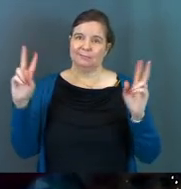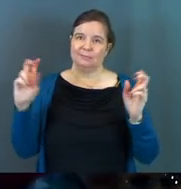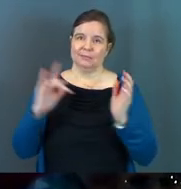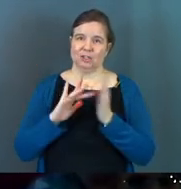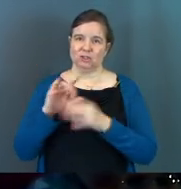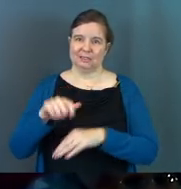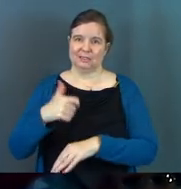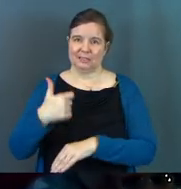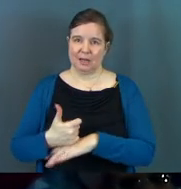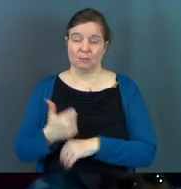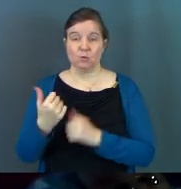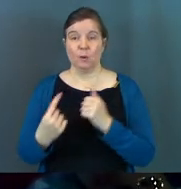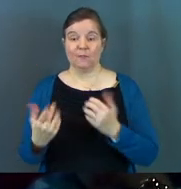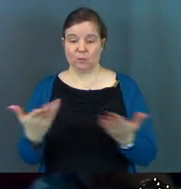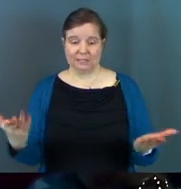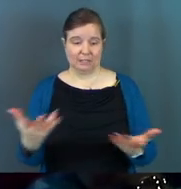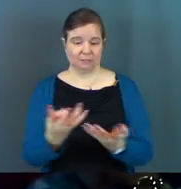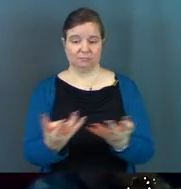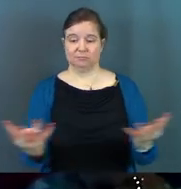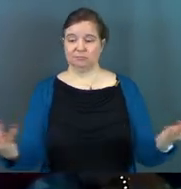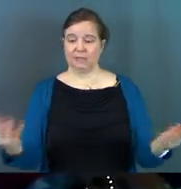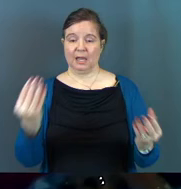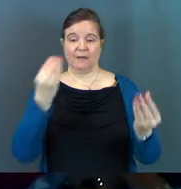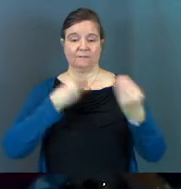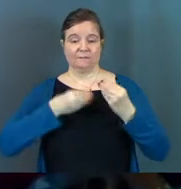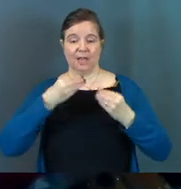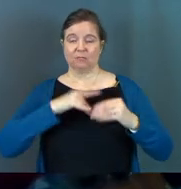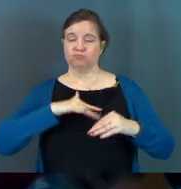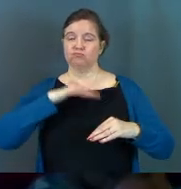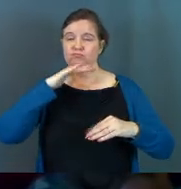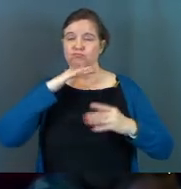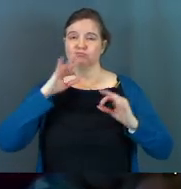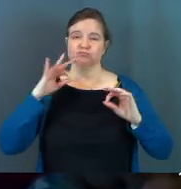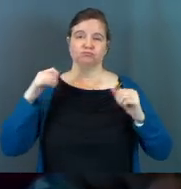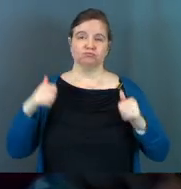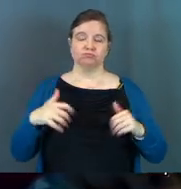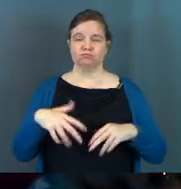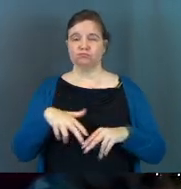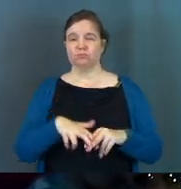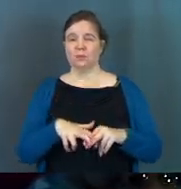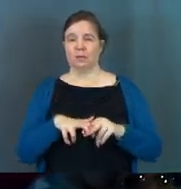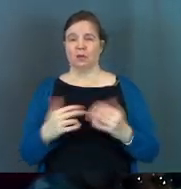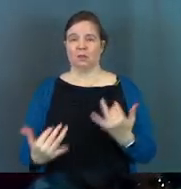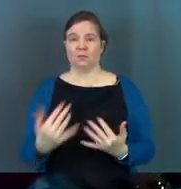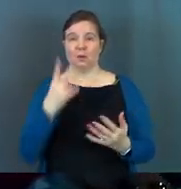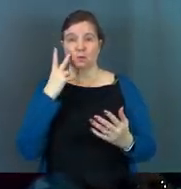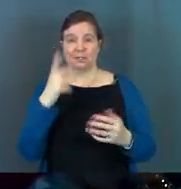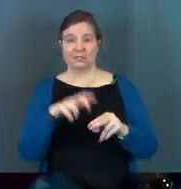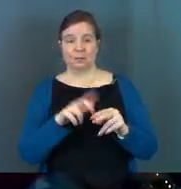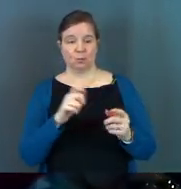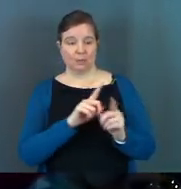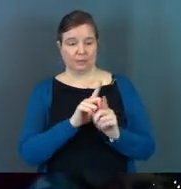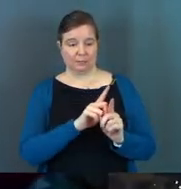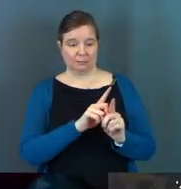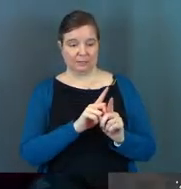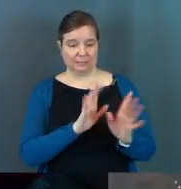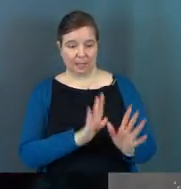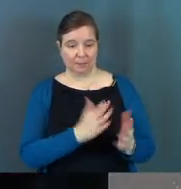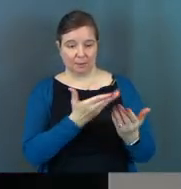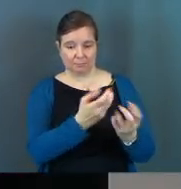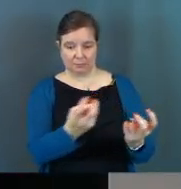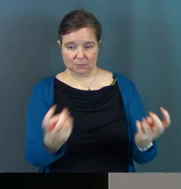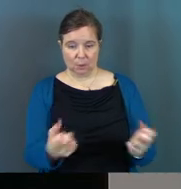up. So everybody's here, everybody's fed, everybody's sitting around the fire. I need you to see all the disciples there with Peter and Jesus.